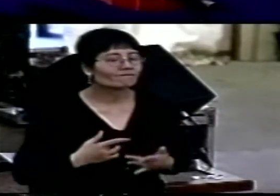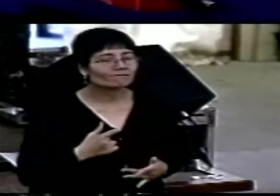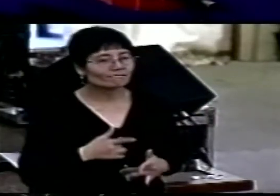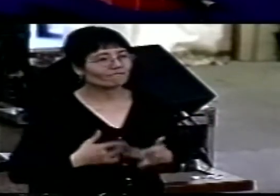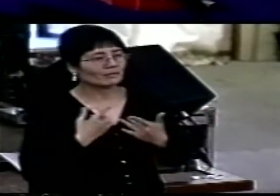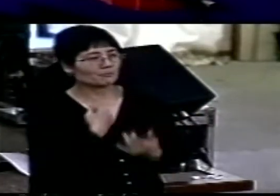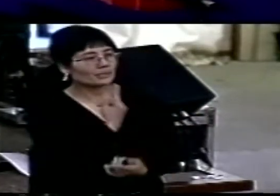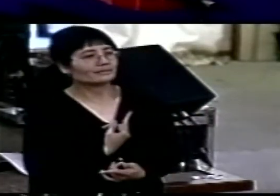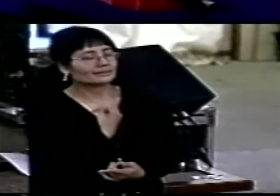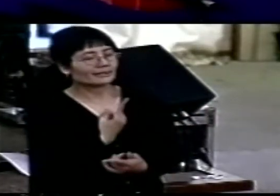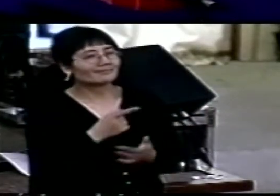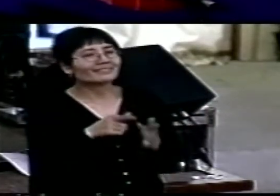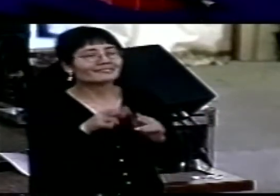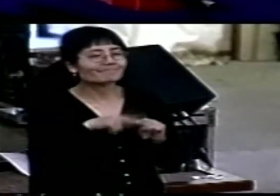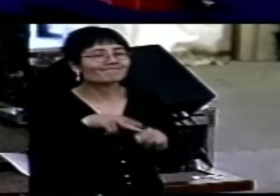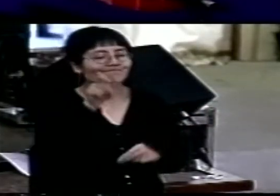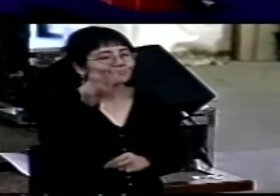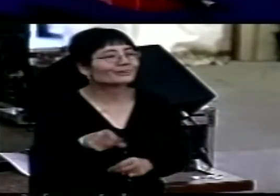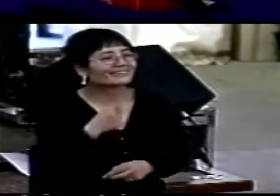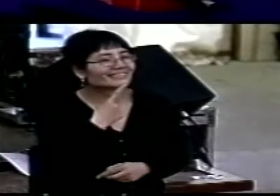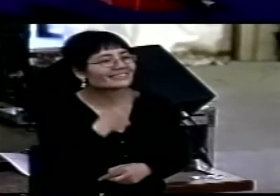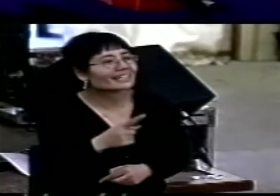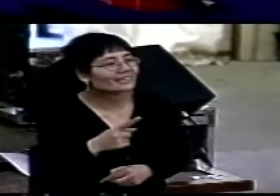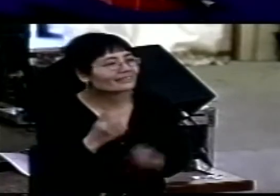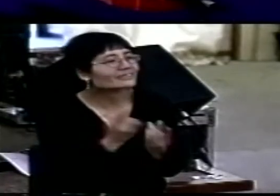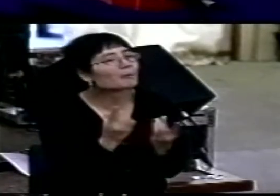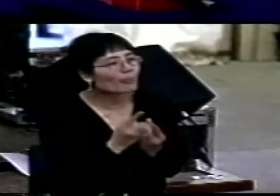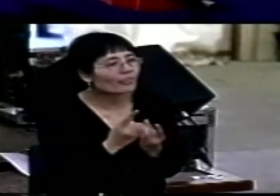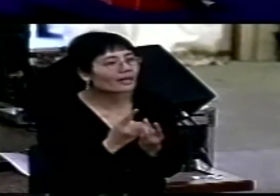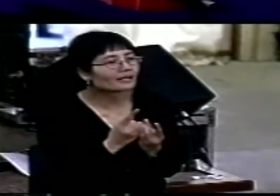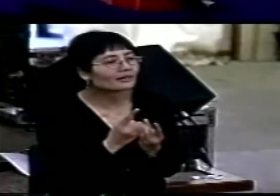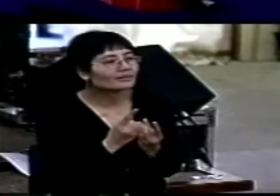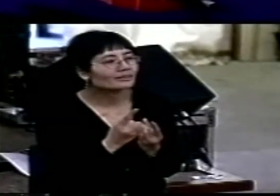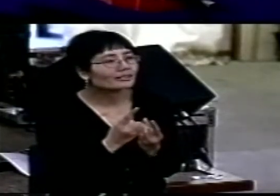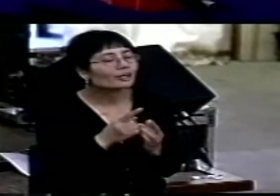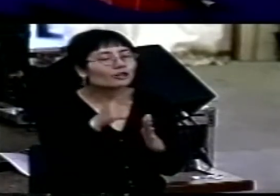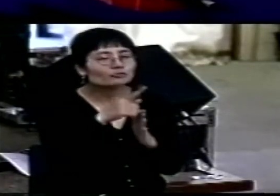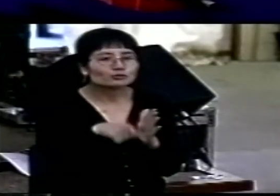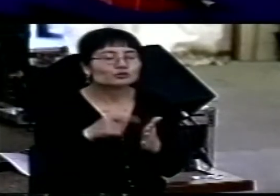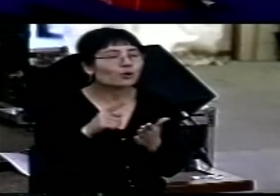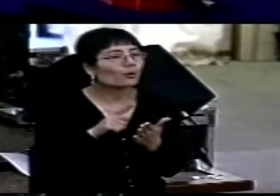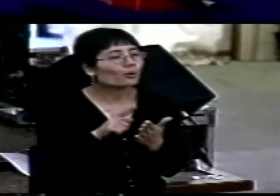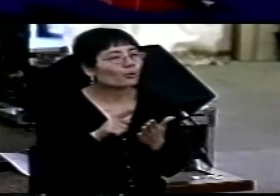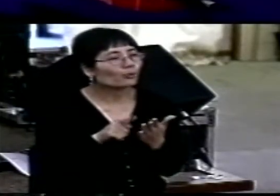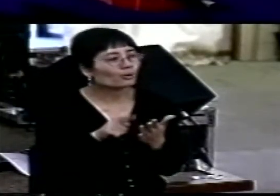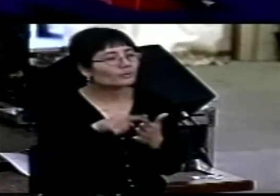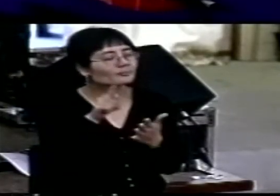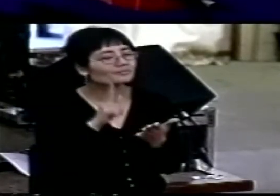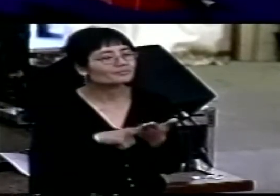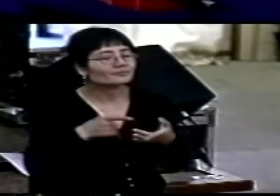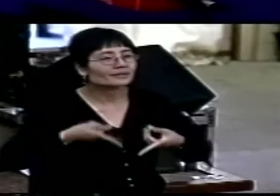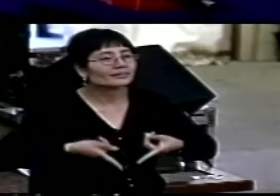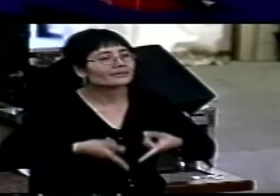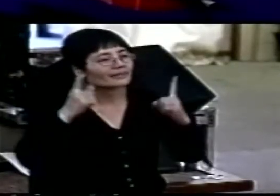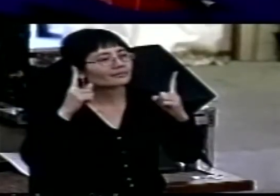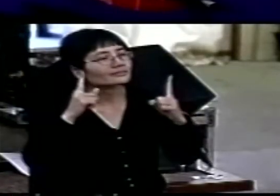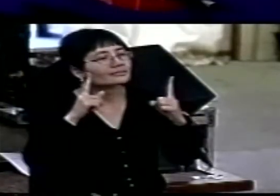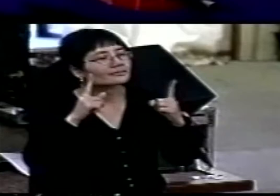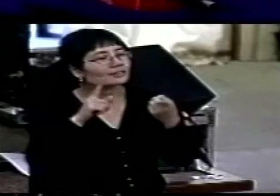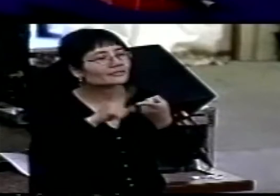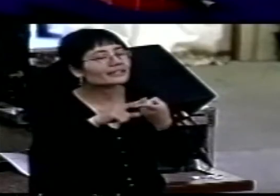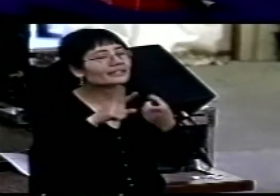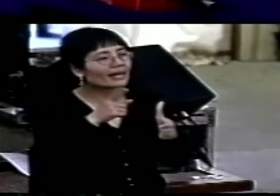only somebody would say something a little further down the article. Joel Edwards, Director of the